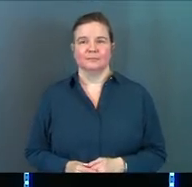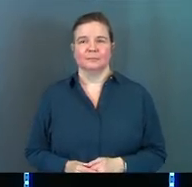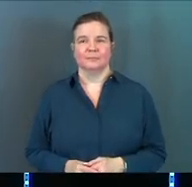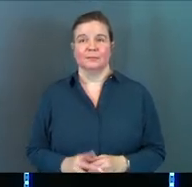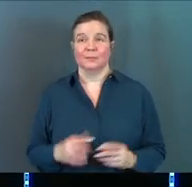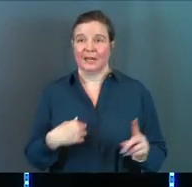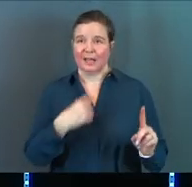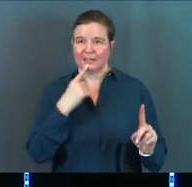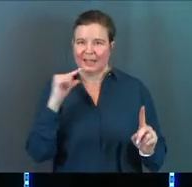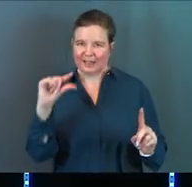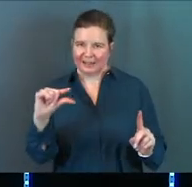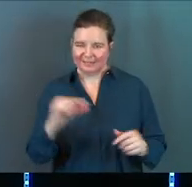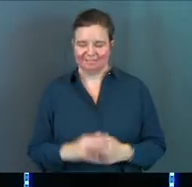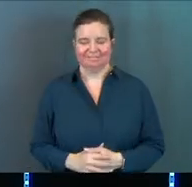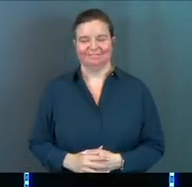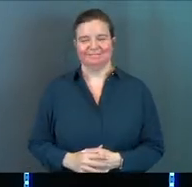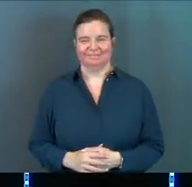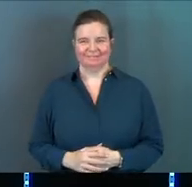I'll just tell you a little.